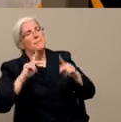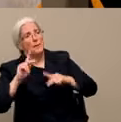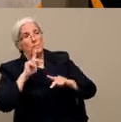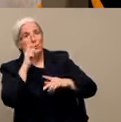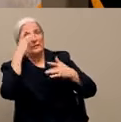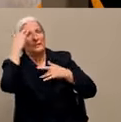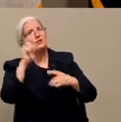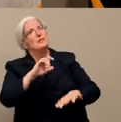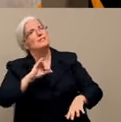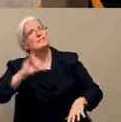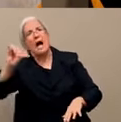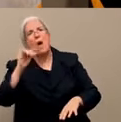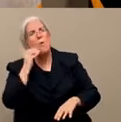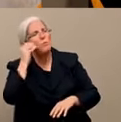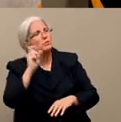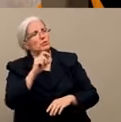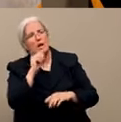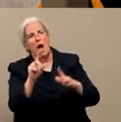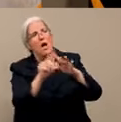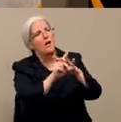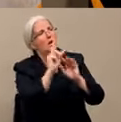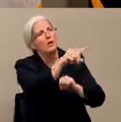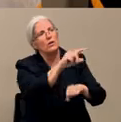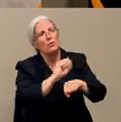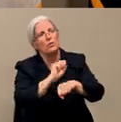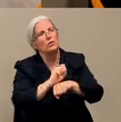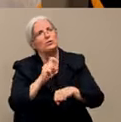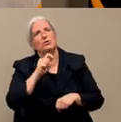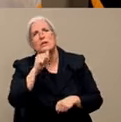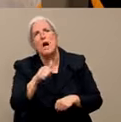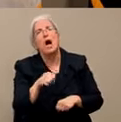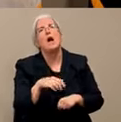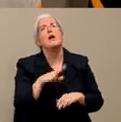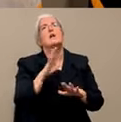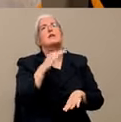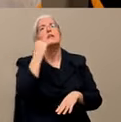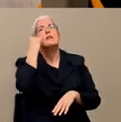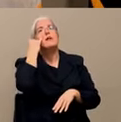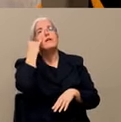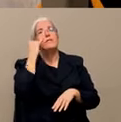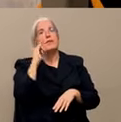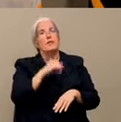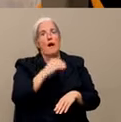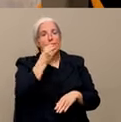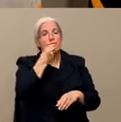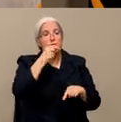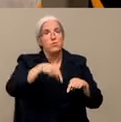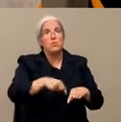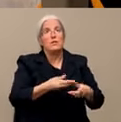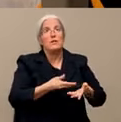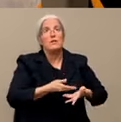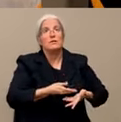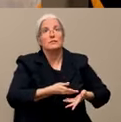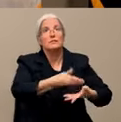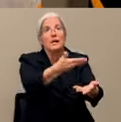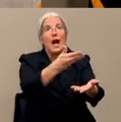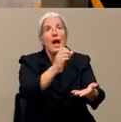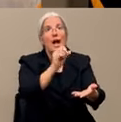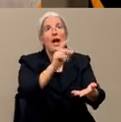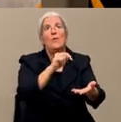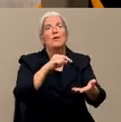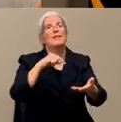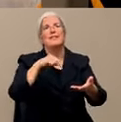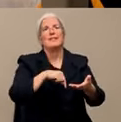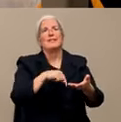if you're worried about this being foodborne, there is no evidence that this is a foodborne virus. It